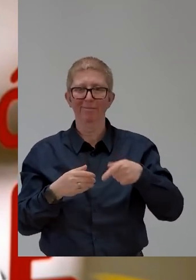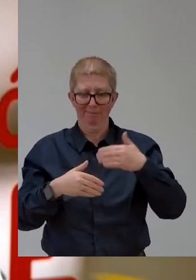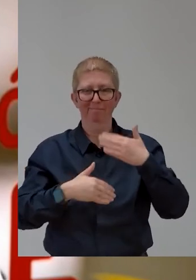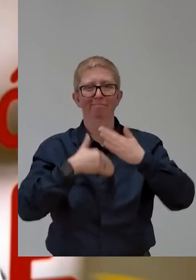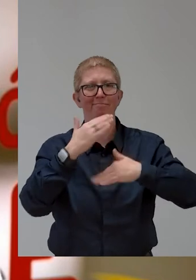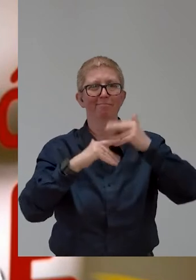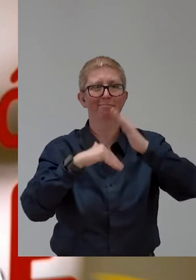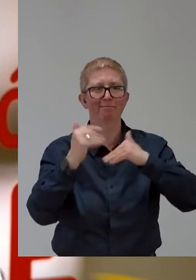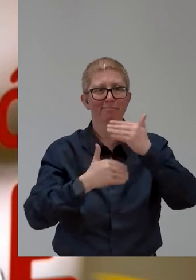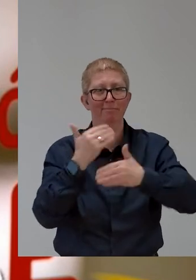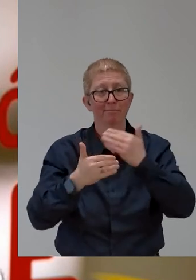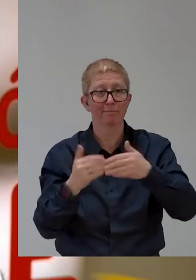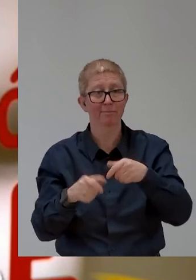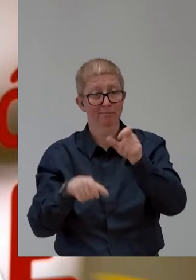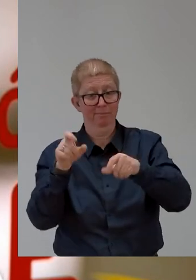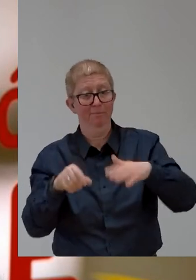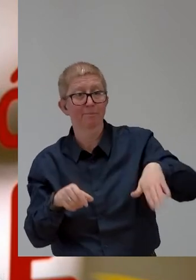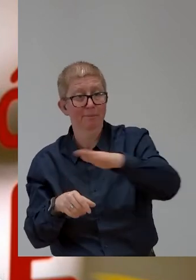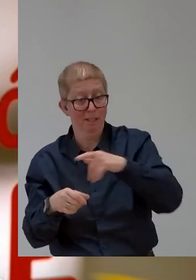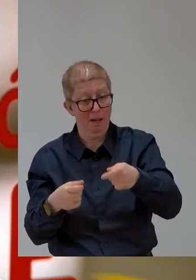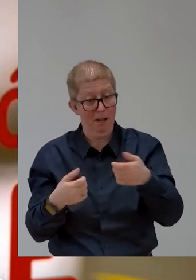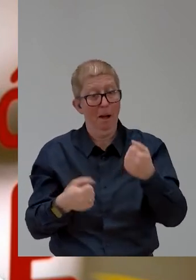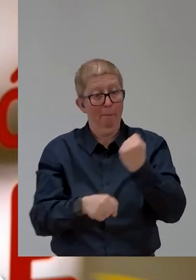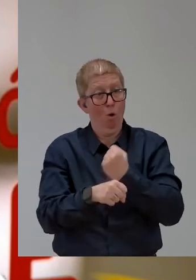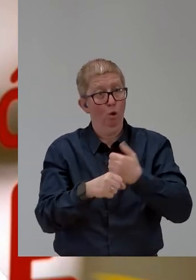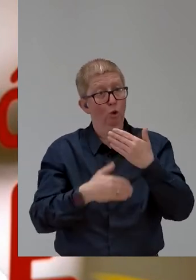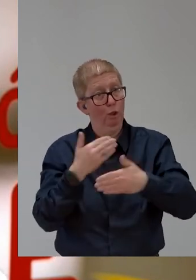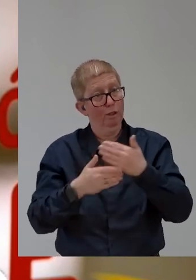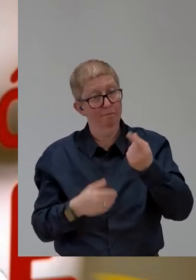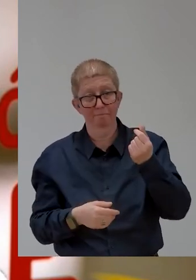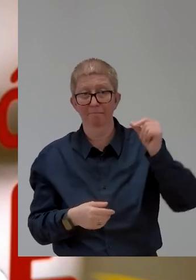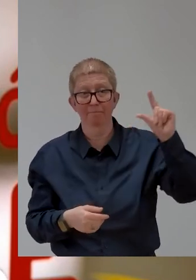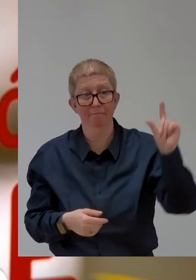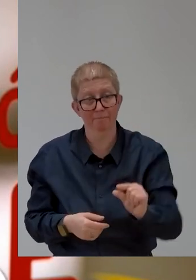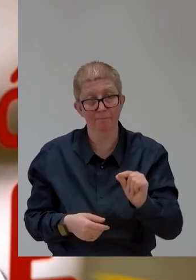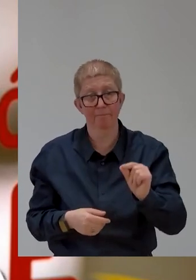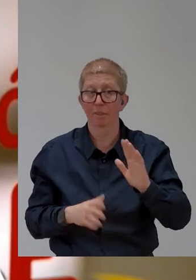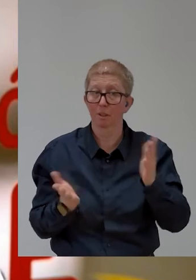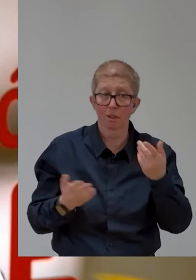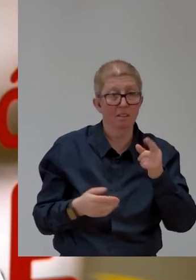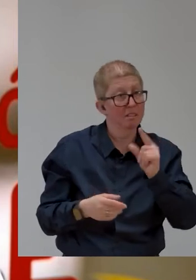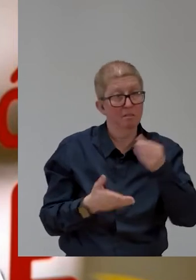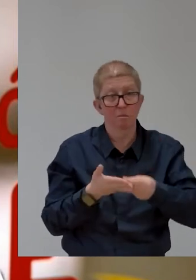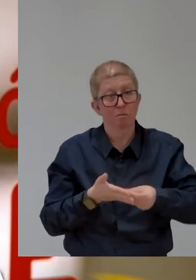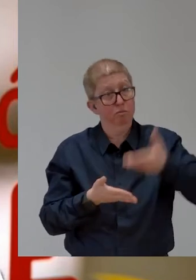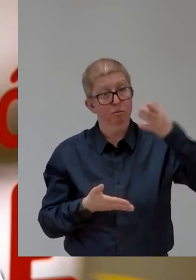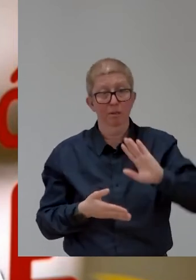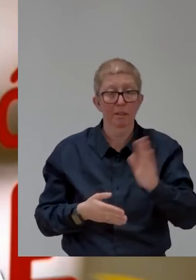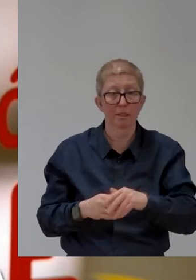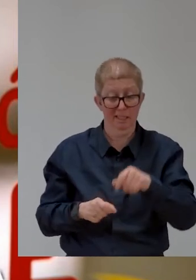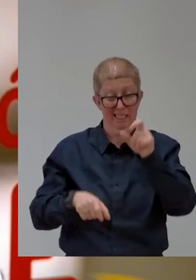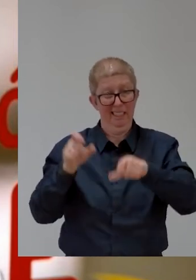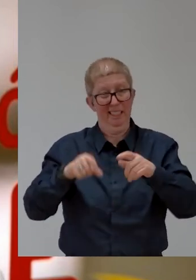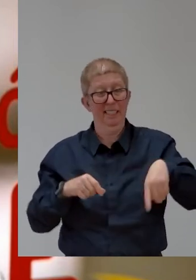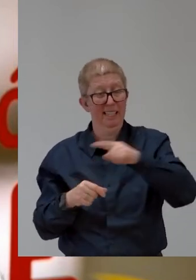the other hand, in order to bring this technology closer to people with disabilities, we have launched a free printing service for